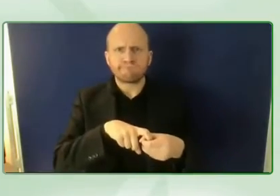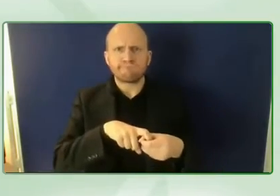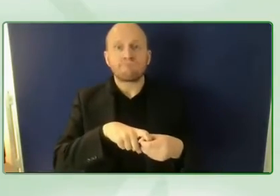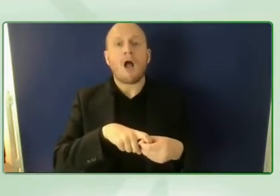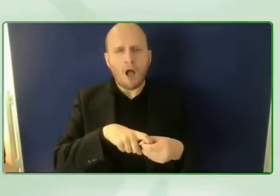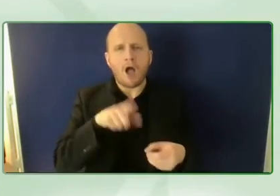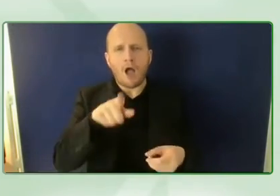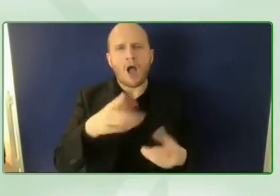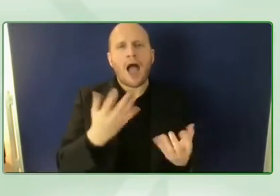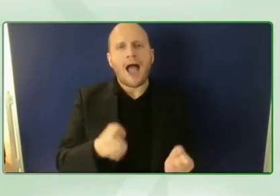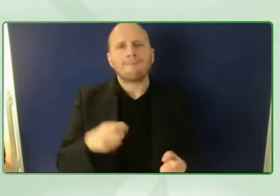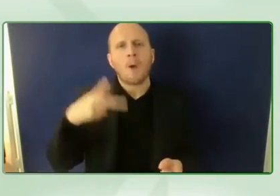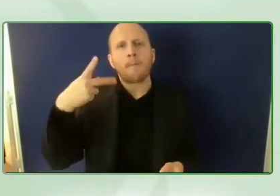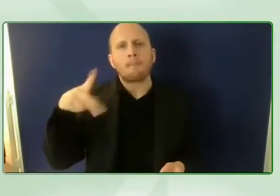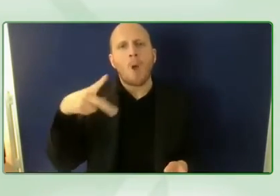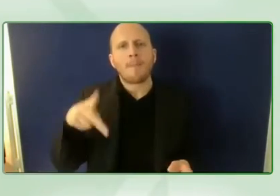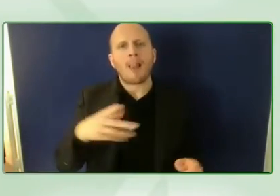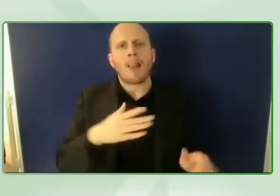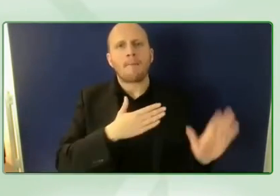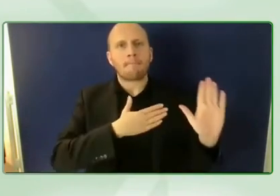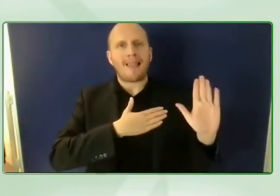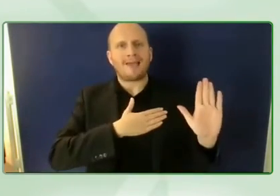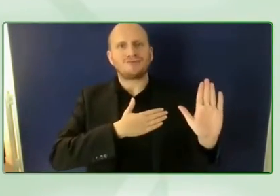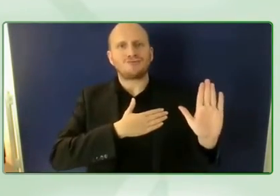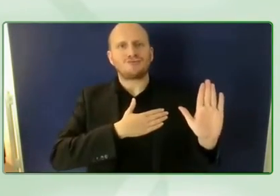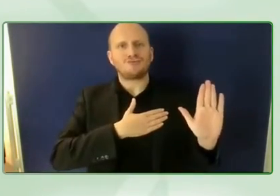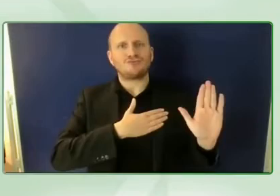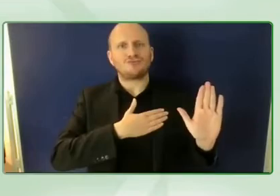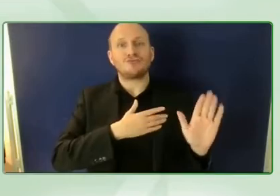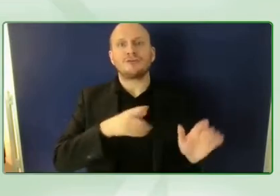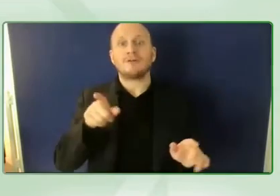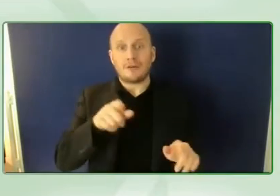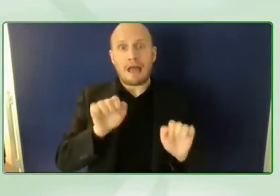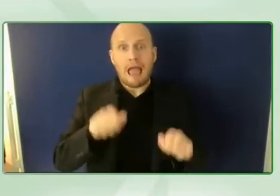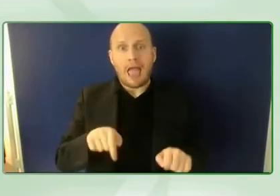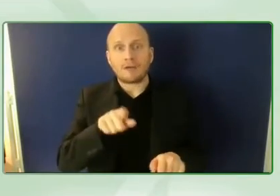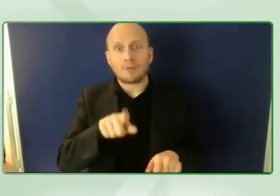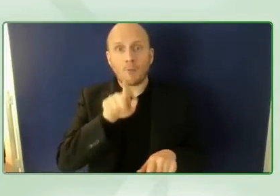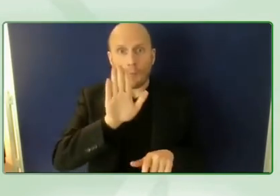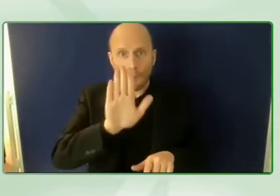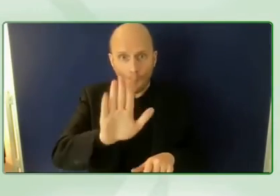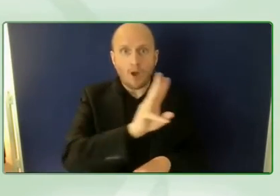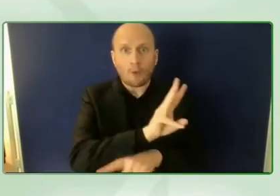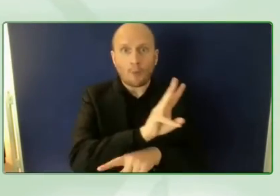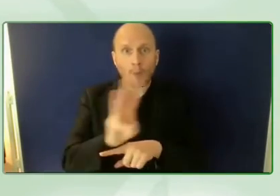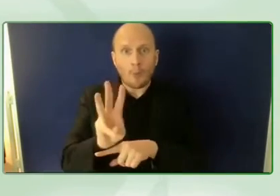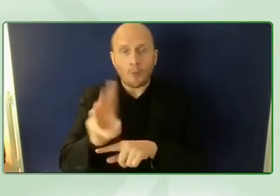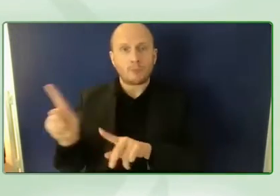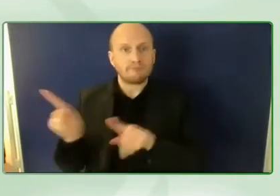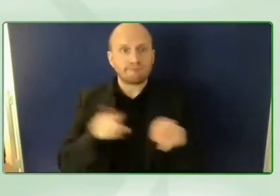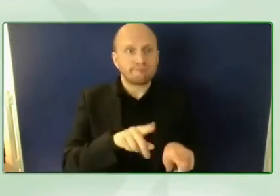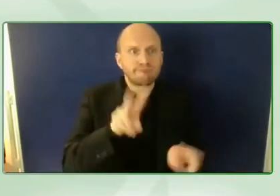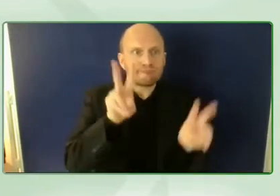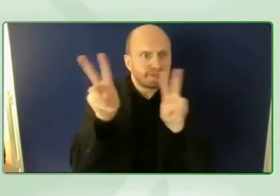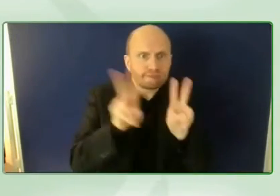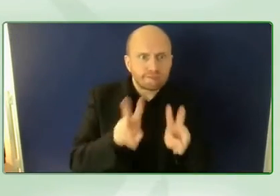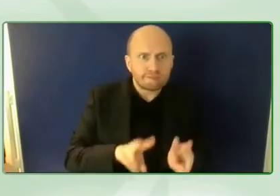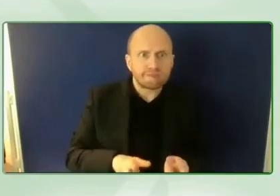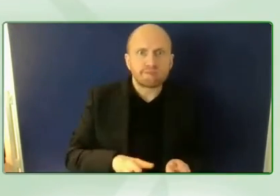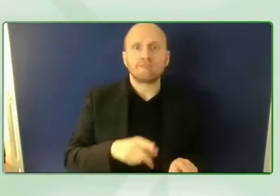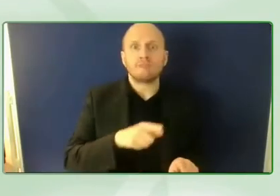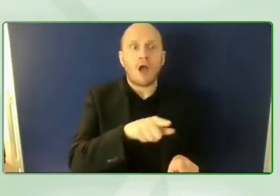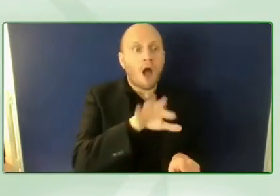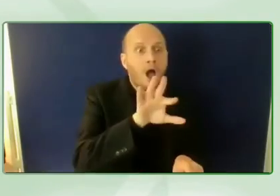so they can either look at their menu that they can find on your website or they can come up with their own ideas on how to support